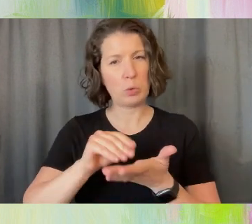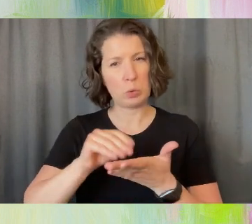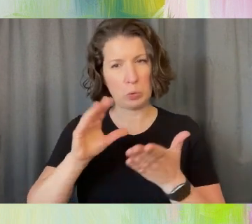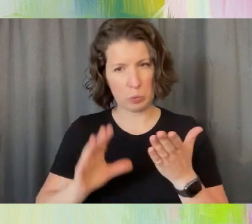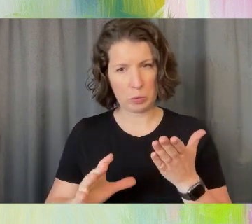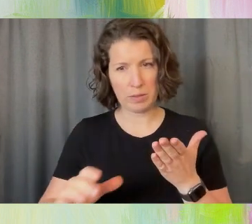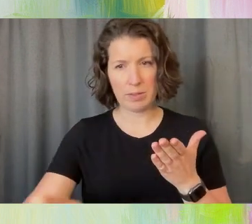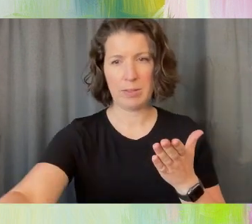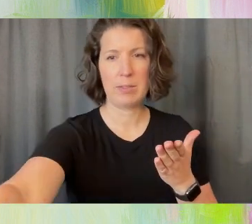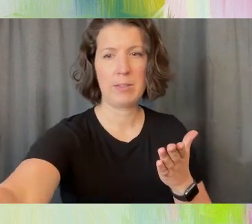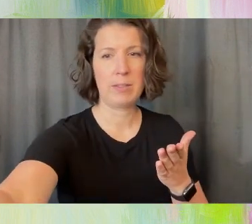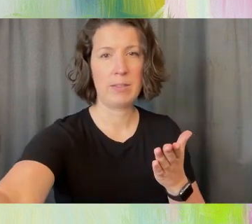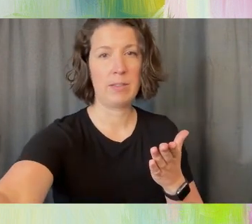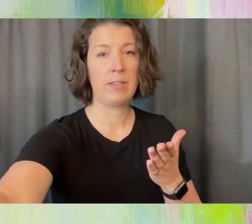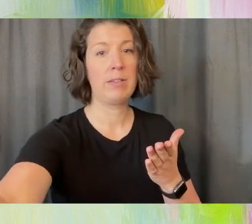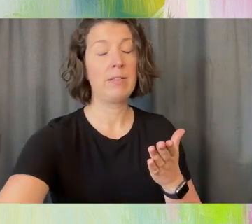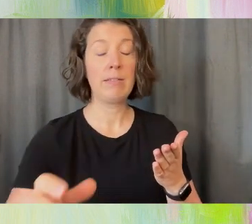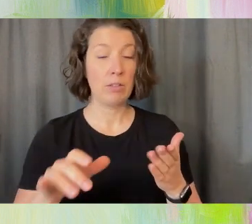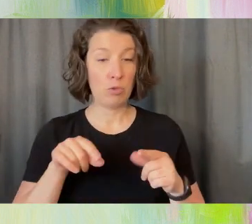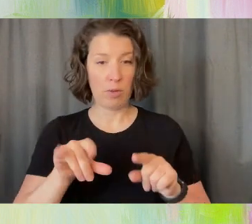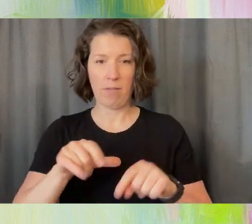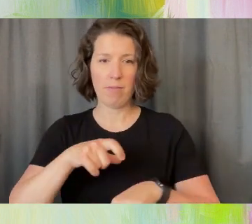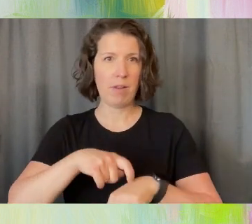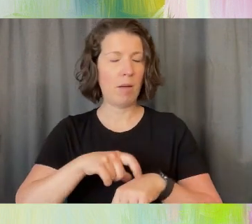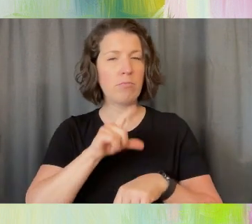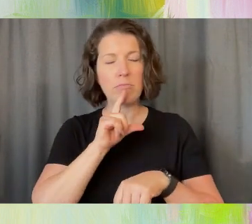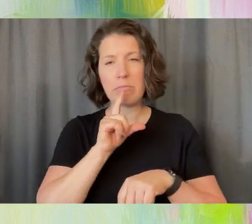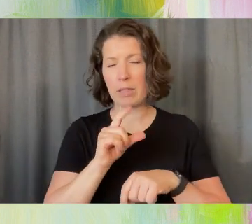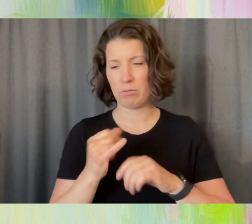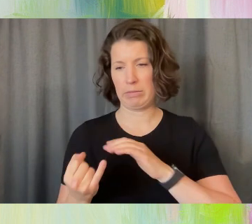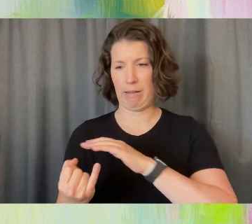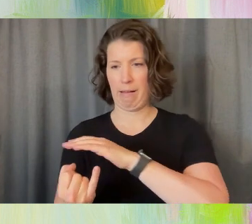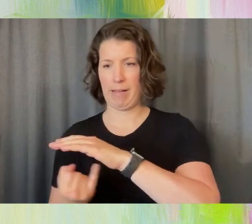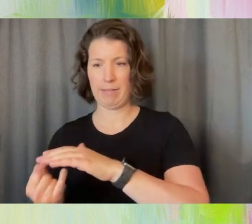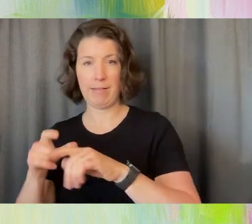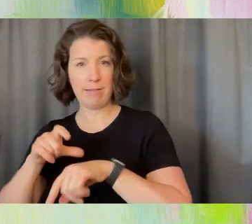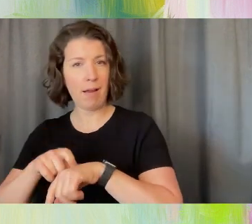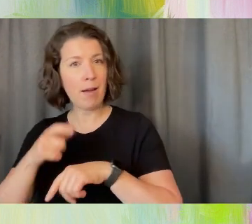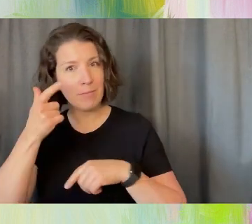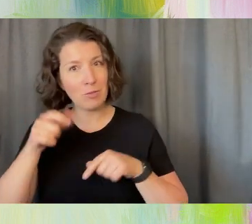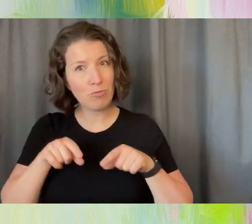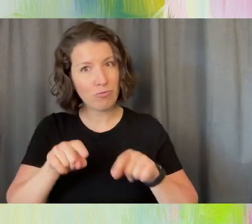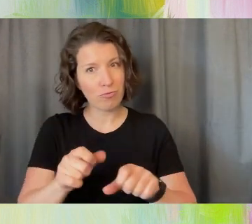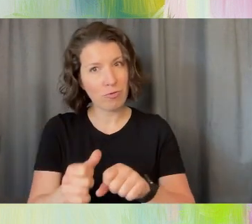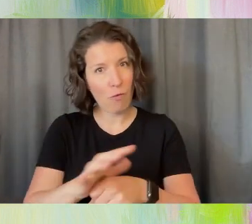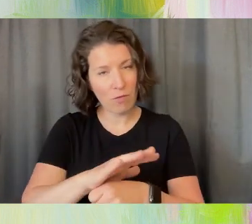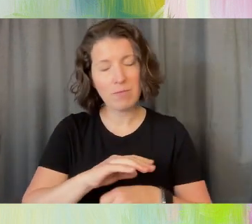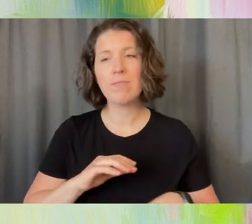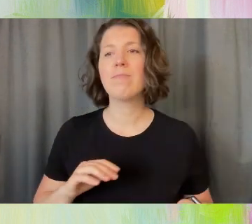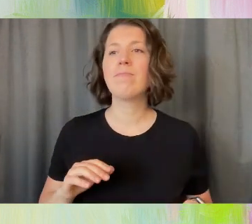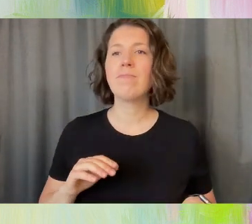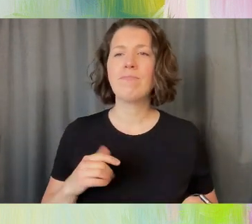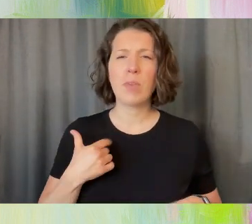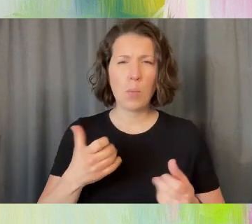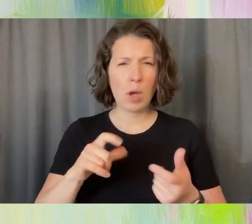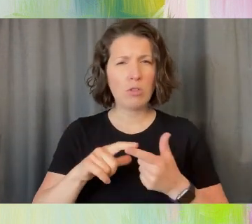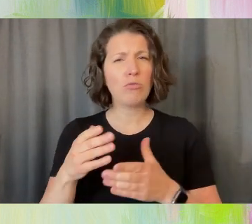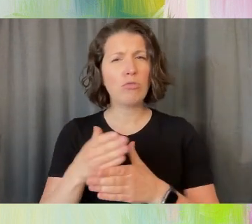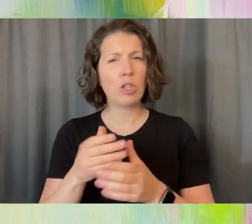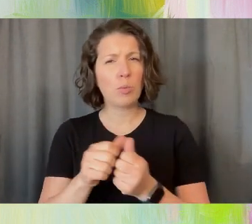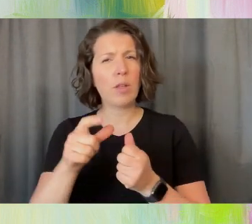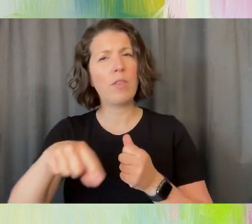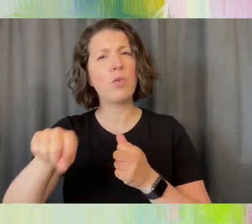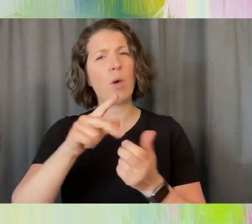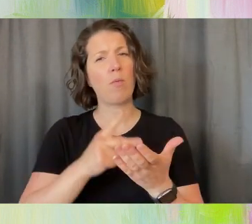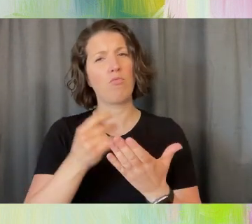was actually very isolated at the time of COVID. But I would like to share with you a project that we